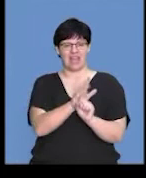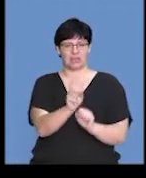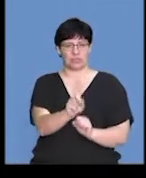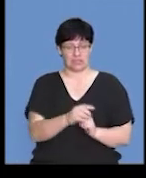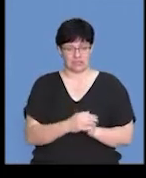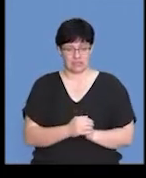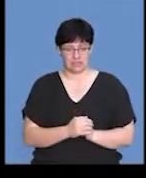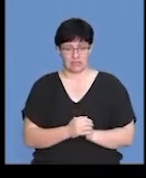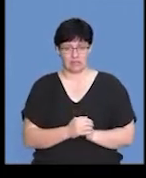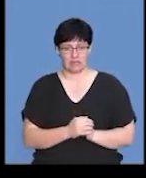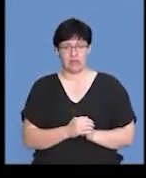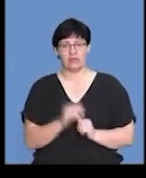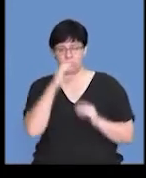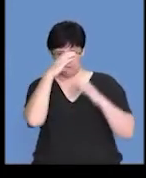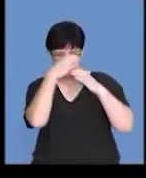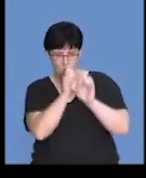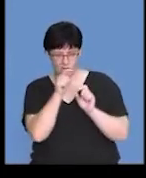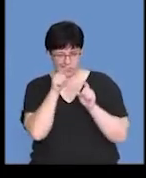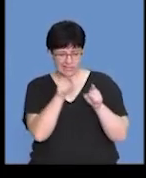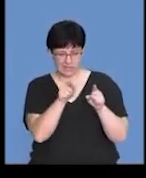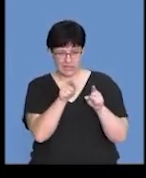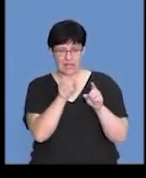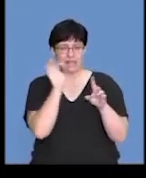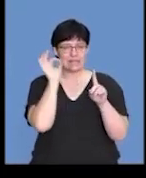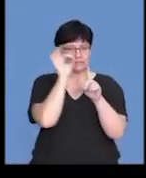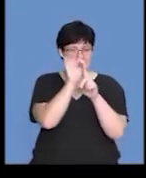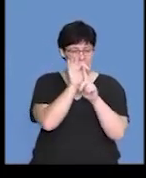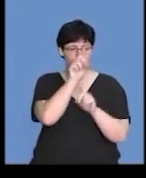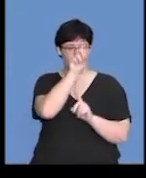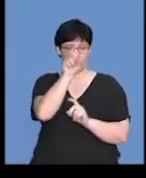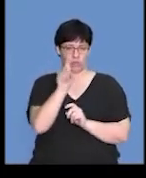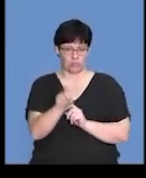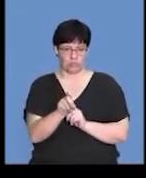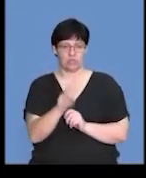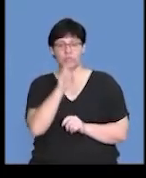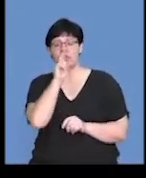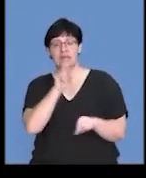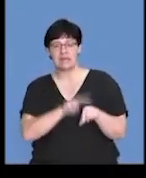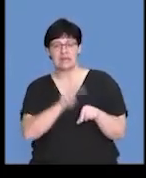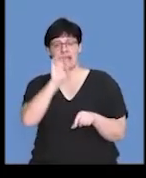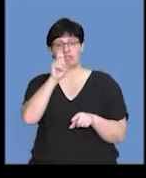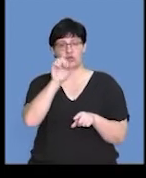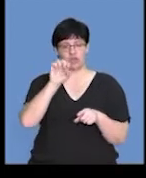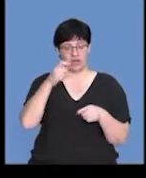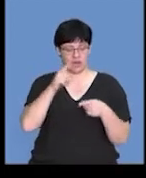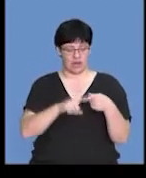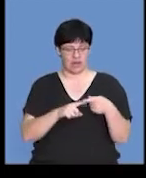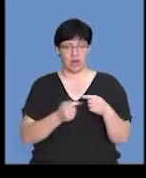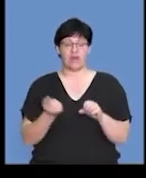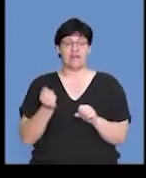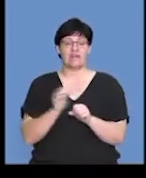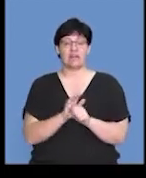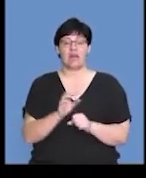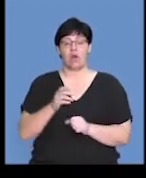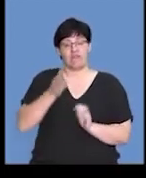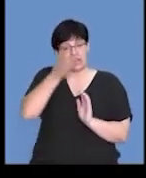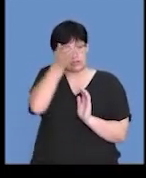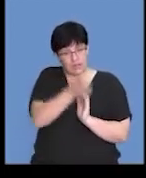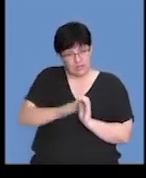So, I've kind of zoned in on to the specific parts of the question. So, we need to look at estrogen on the effect of the